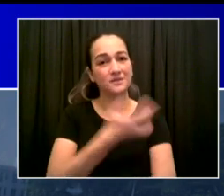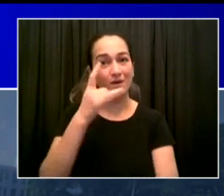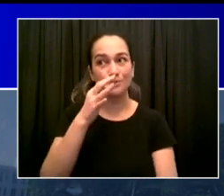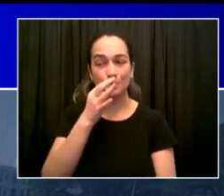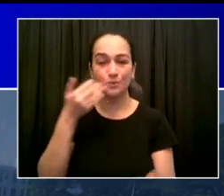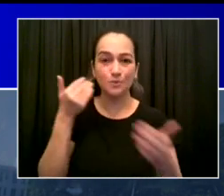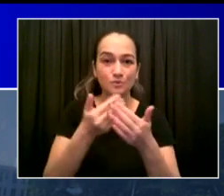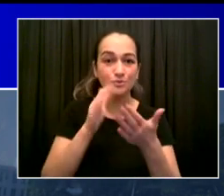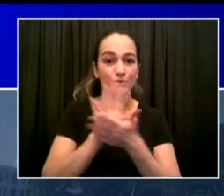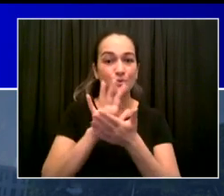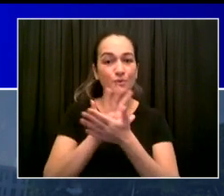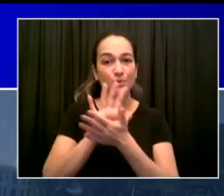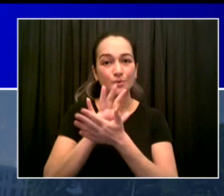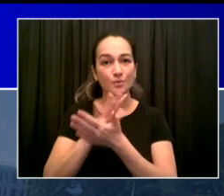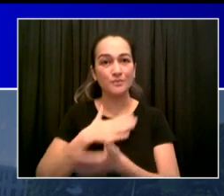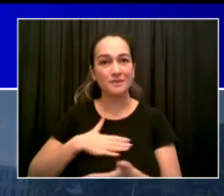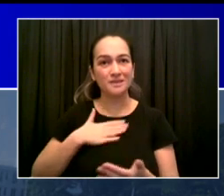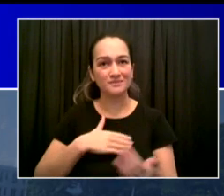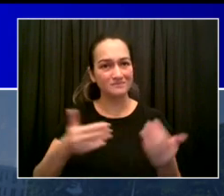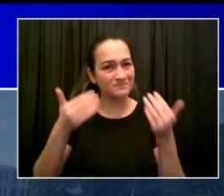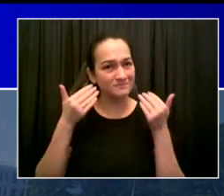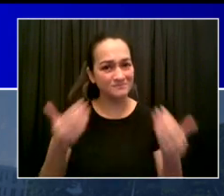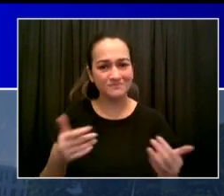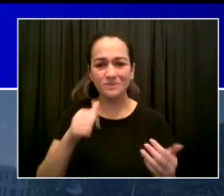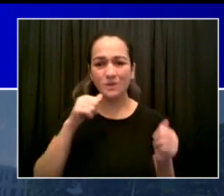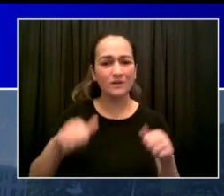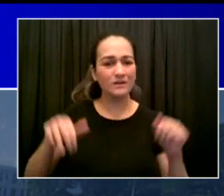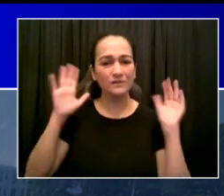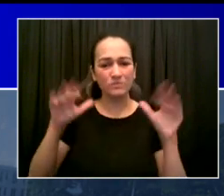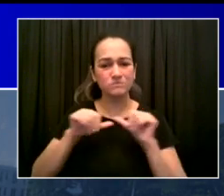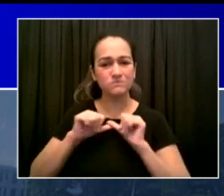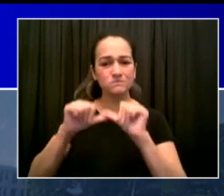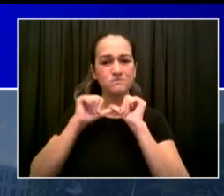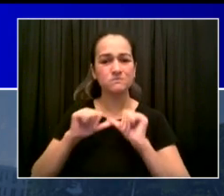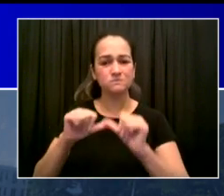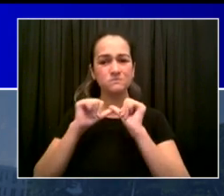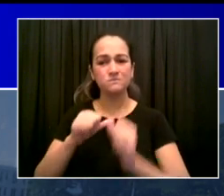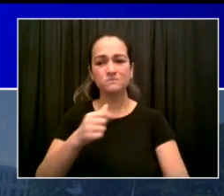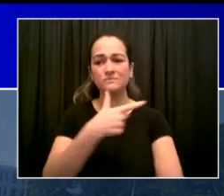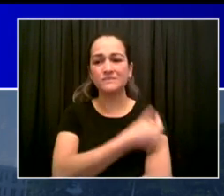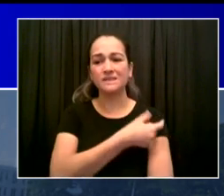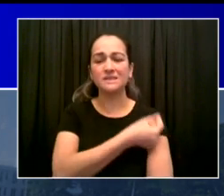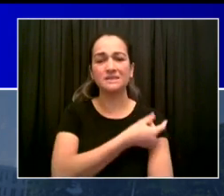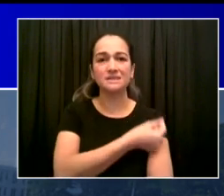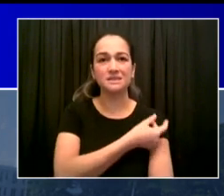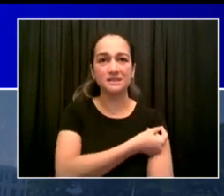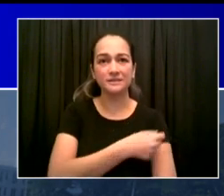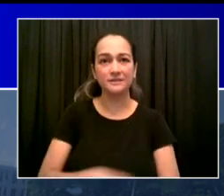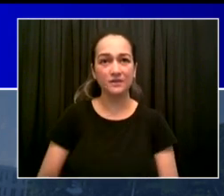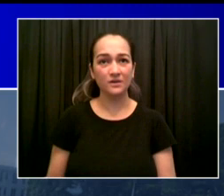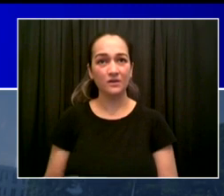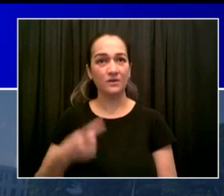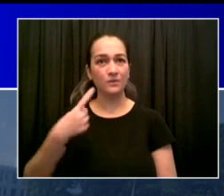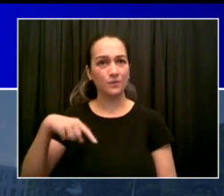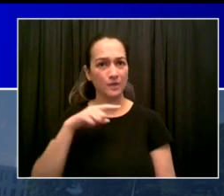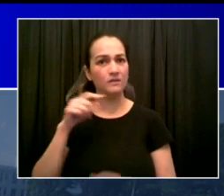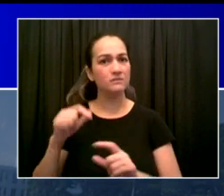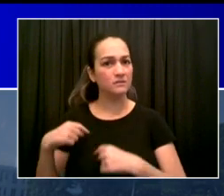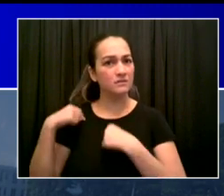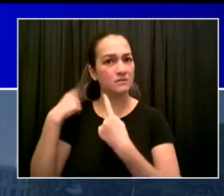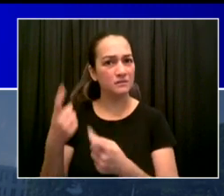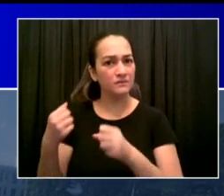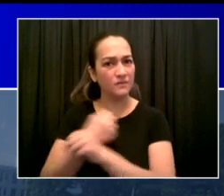it's working. New CDC data shows that New York City is leading the nation when it comes to youth vaccination.